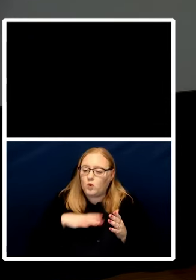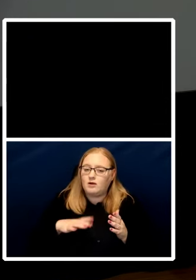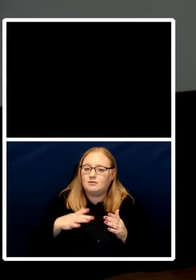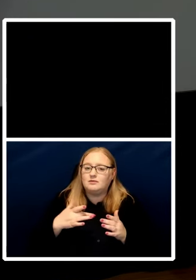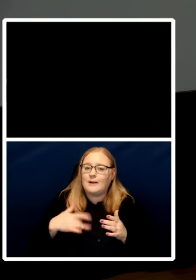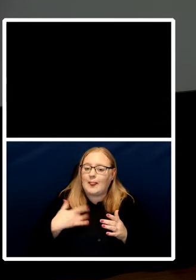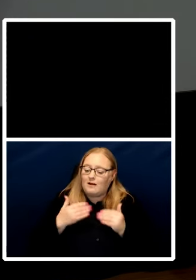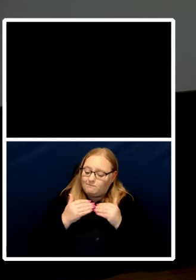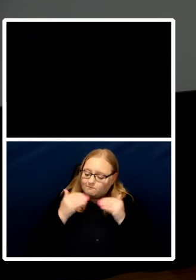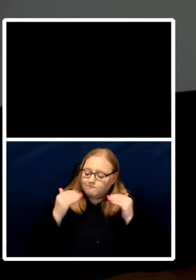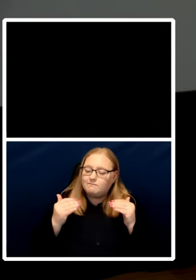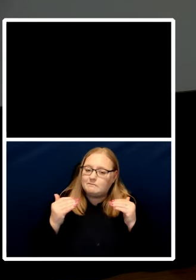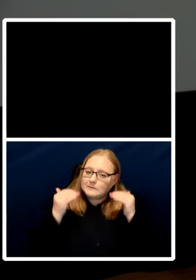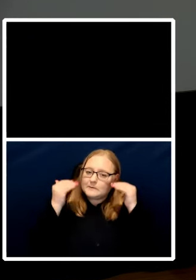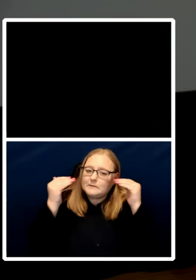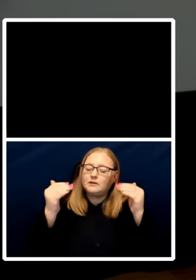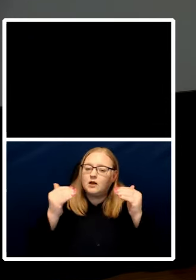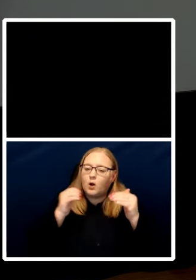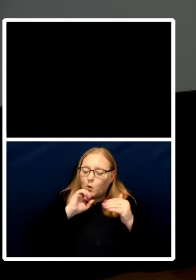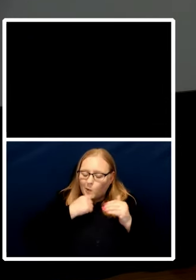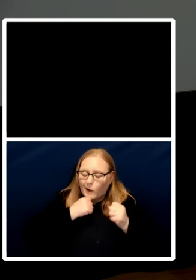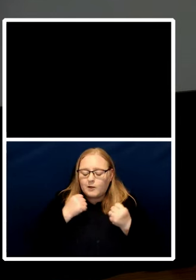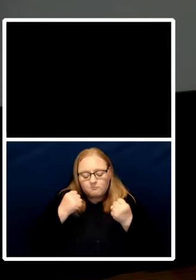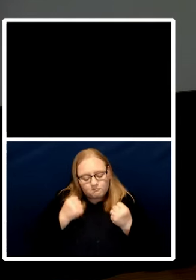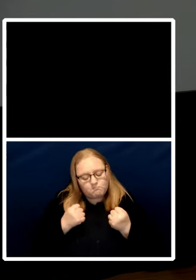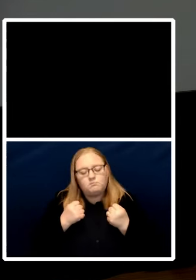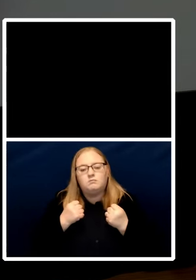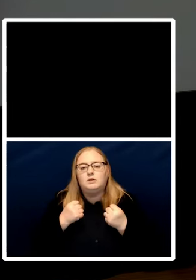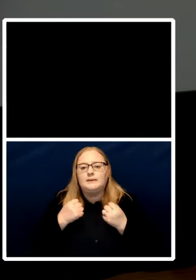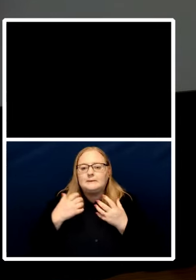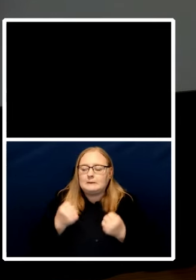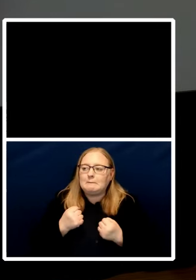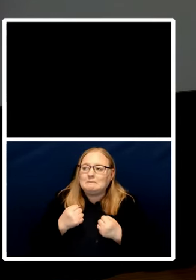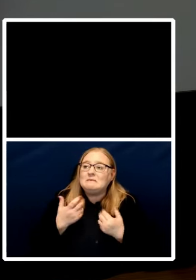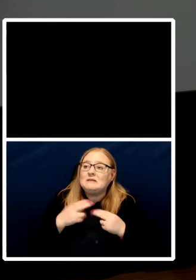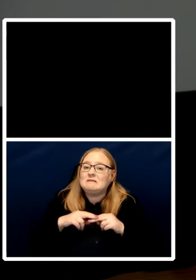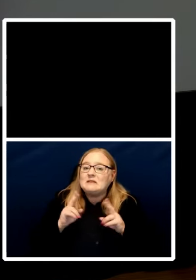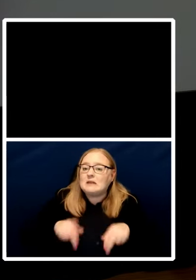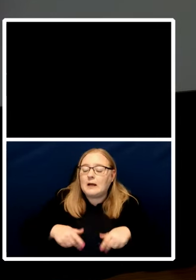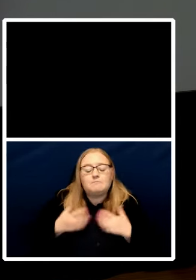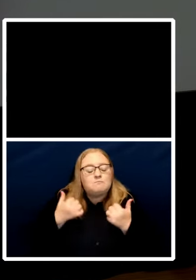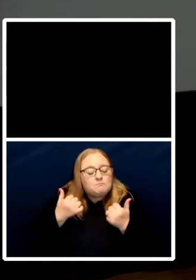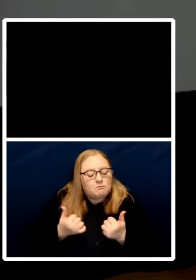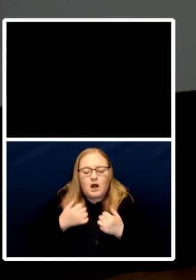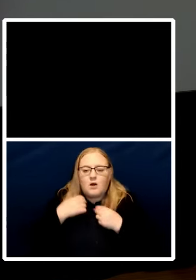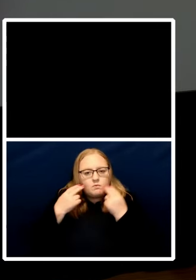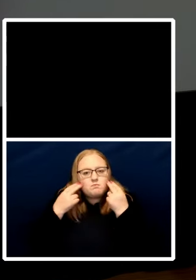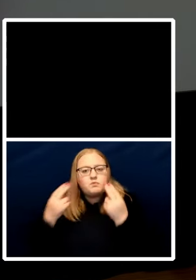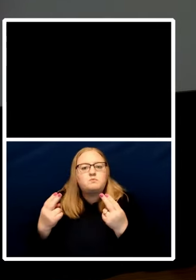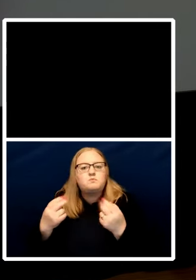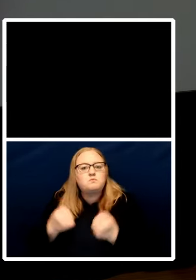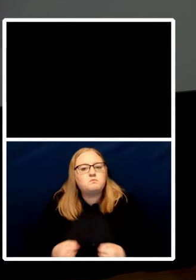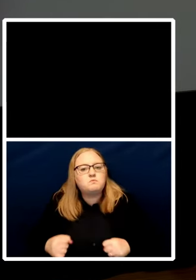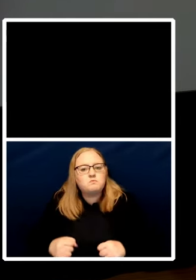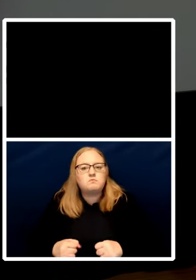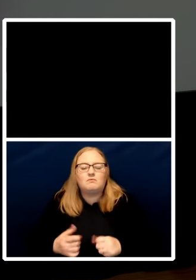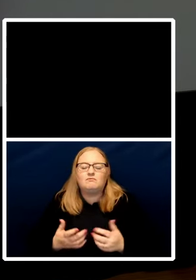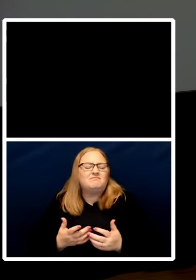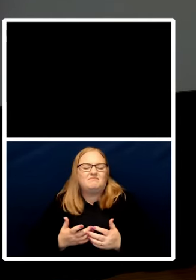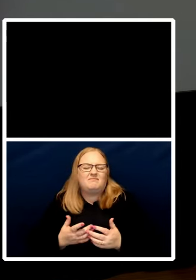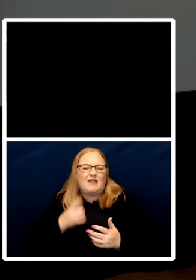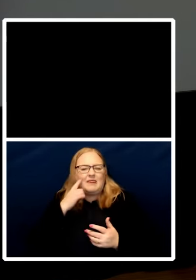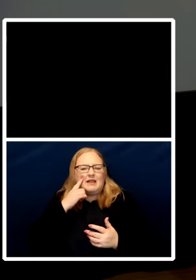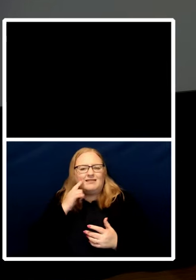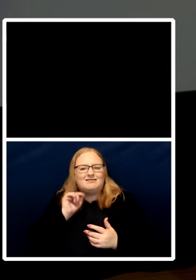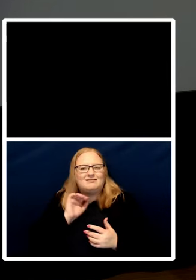seen that as a particular western phenomenon so i just don't buy it don't buy it now i understand the